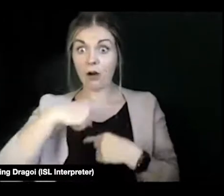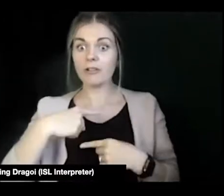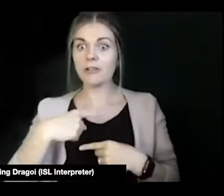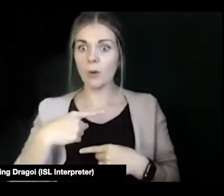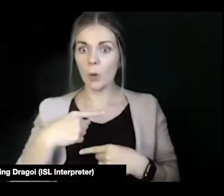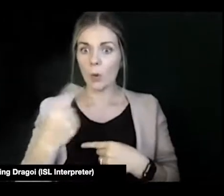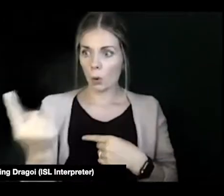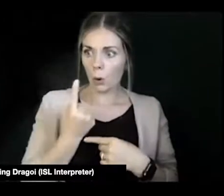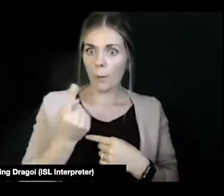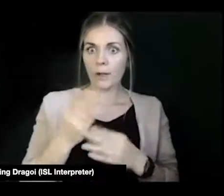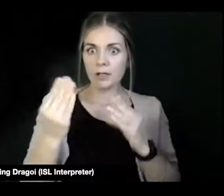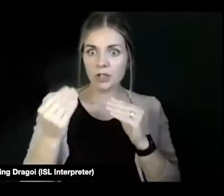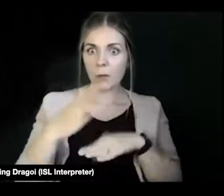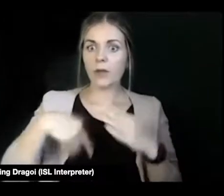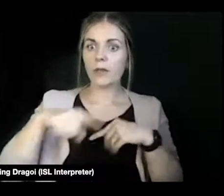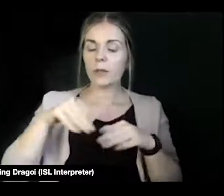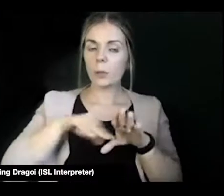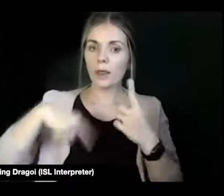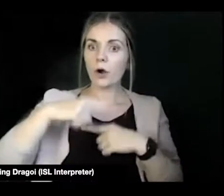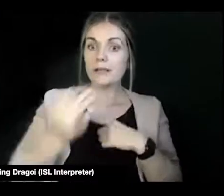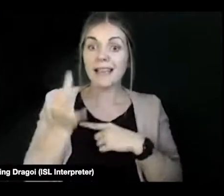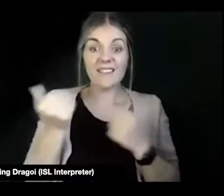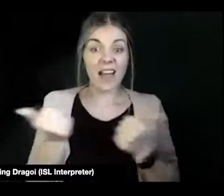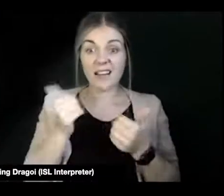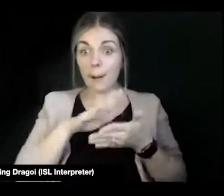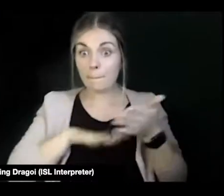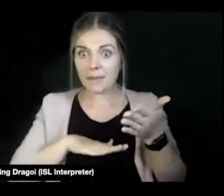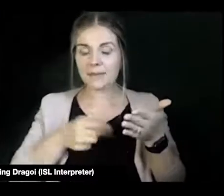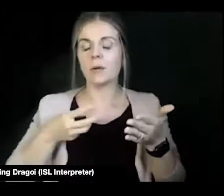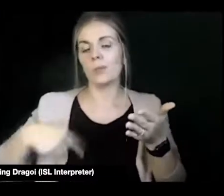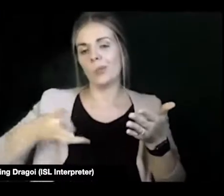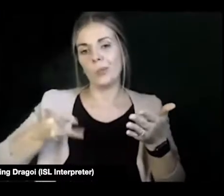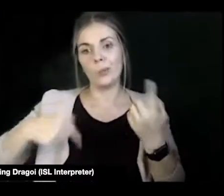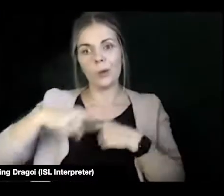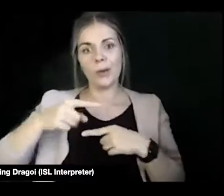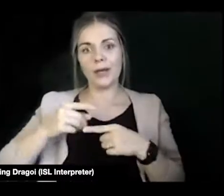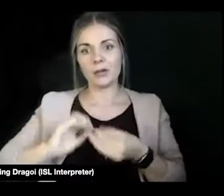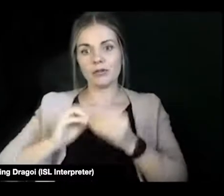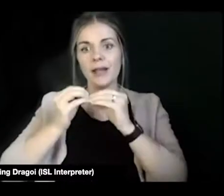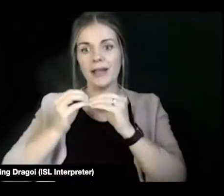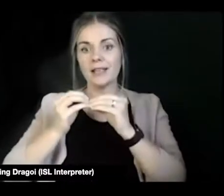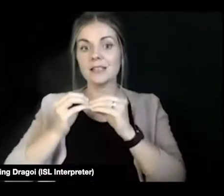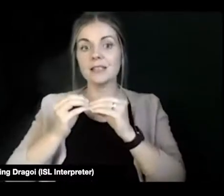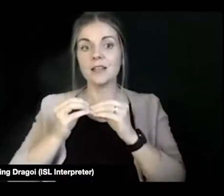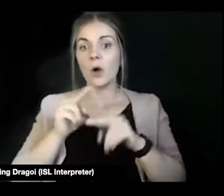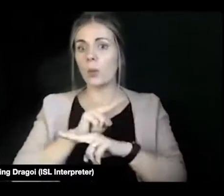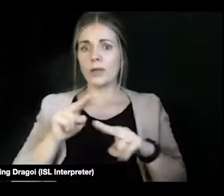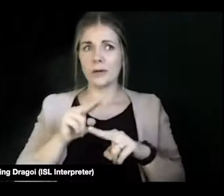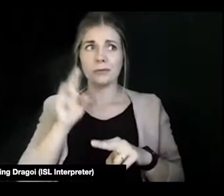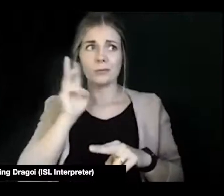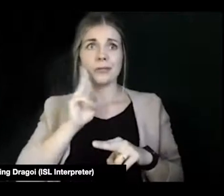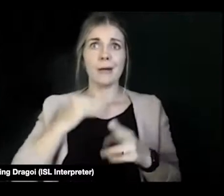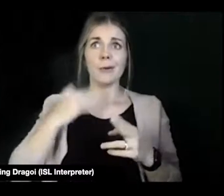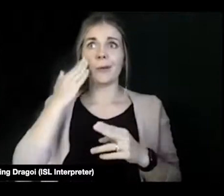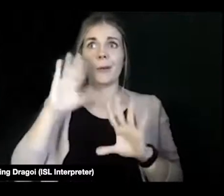Come and talk to us. Because if there's bits missing, we will create those. And we are not pretending that we know everything. We